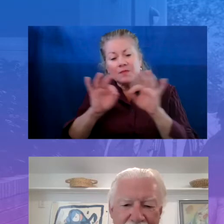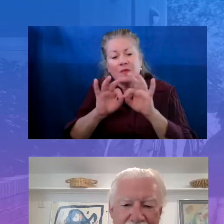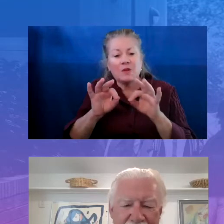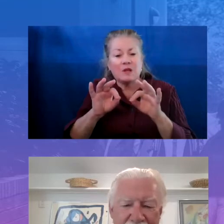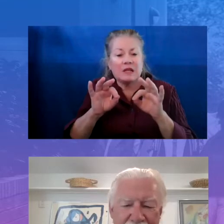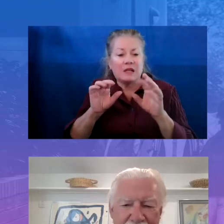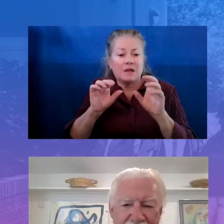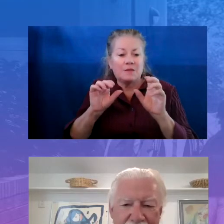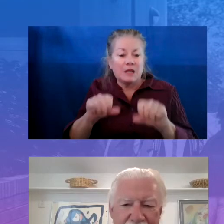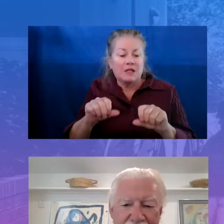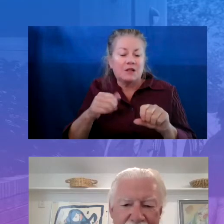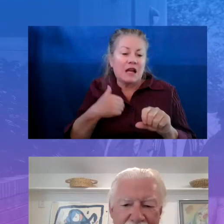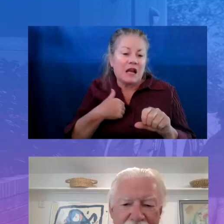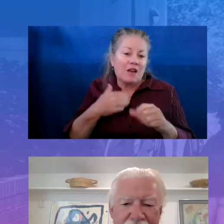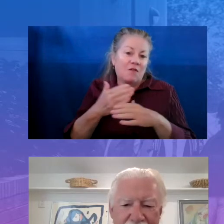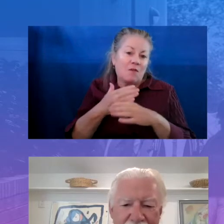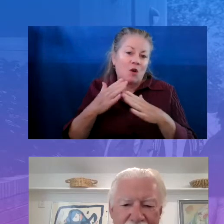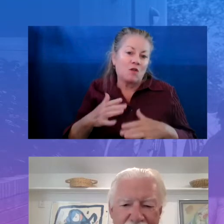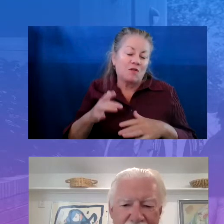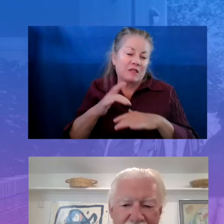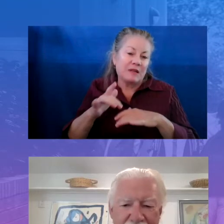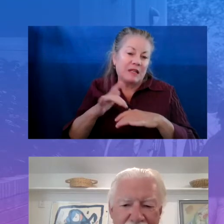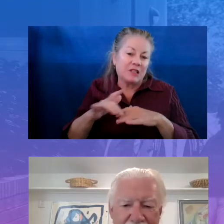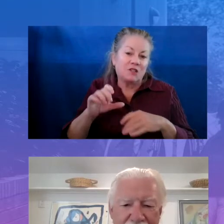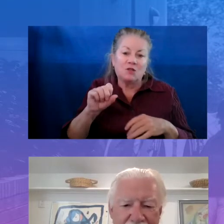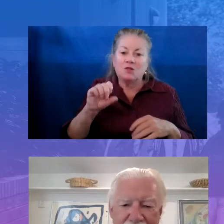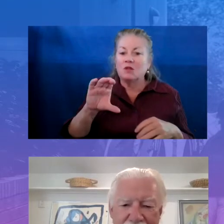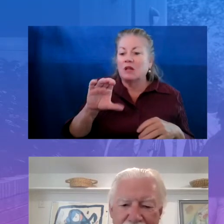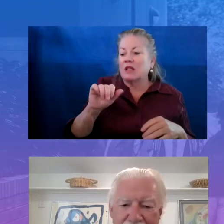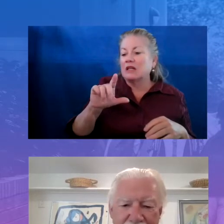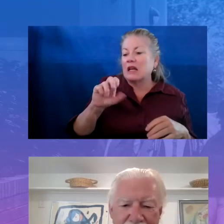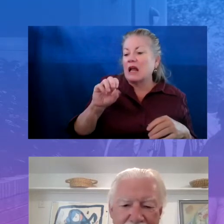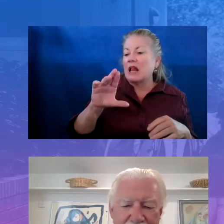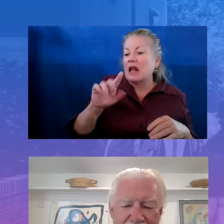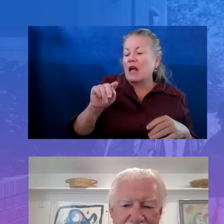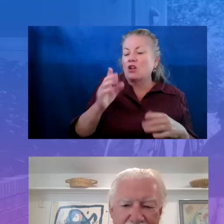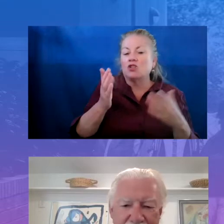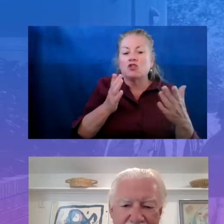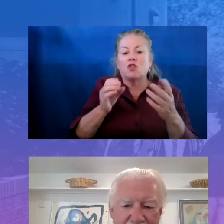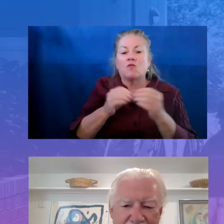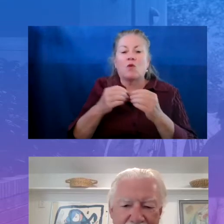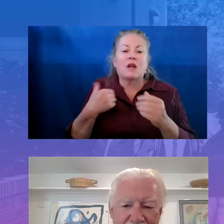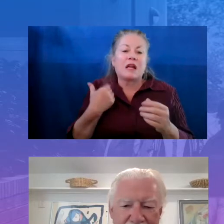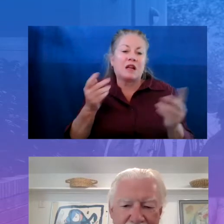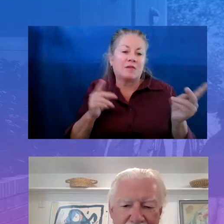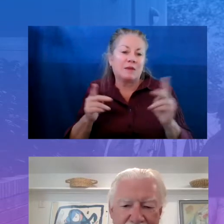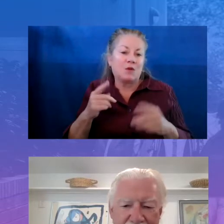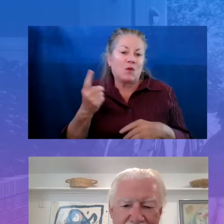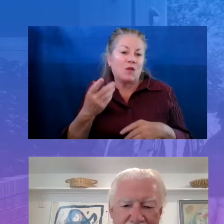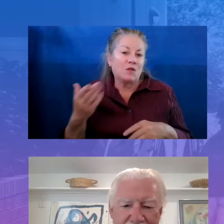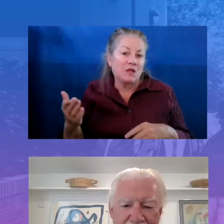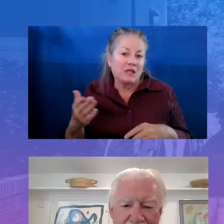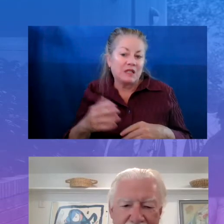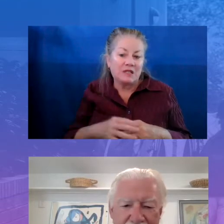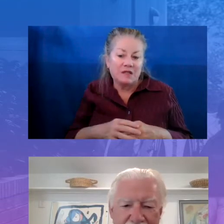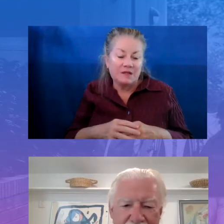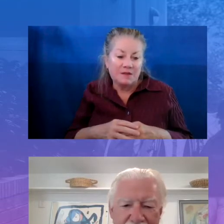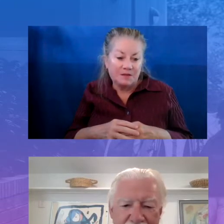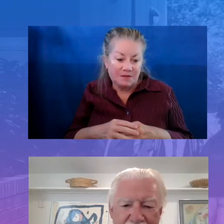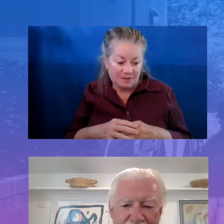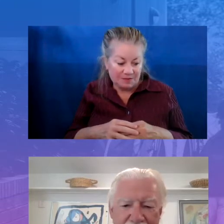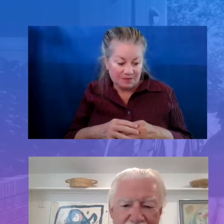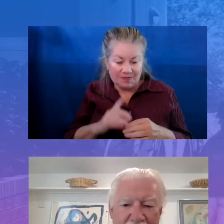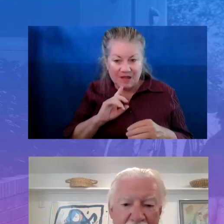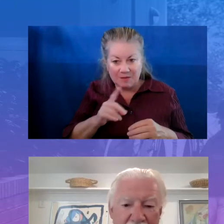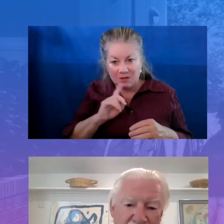partners the space to scale out and serve more young people. So it's one of those things that is absolutely foundational for